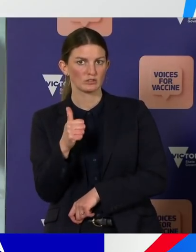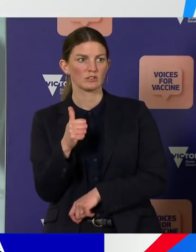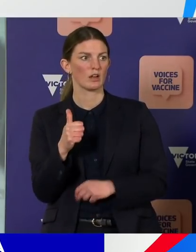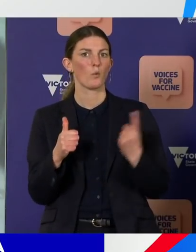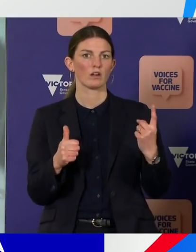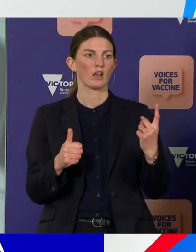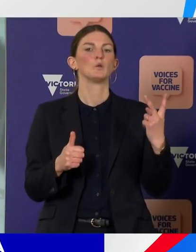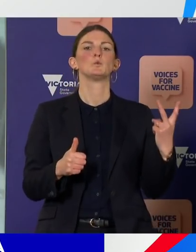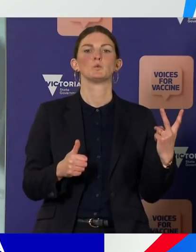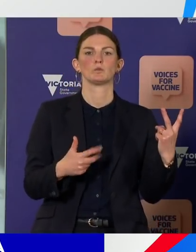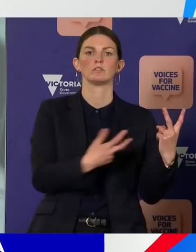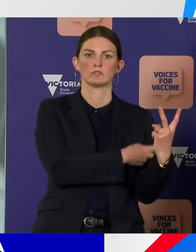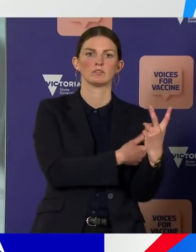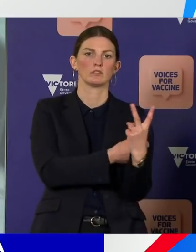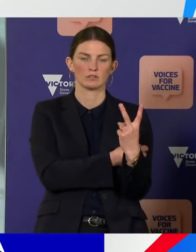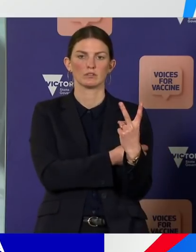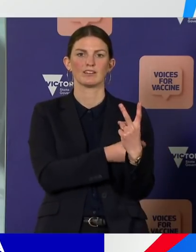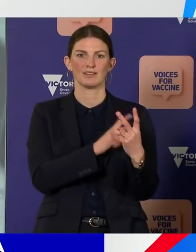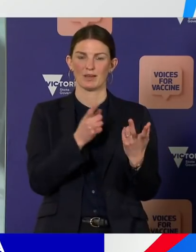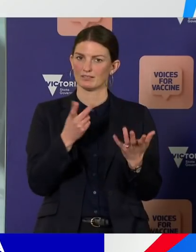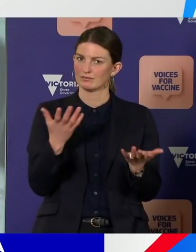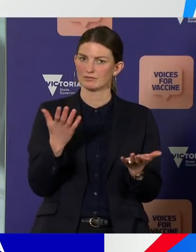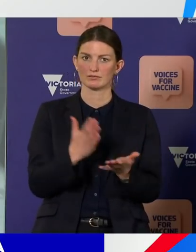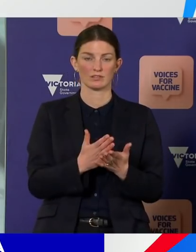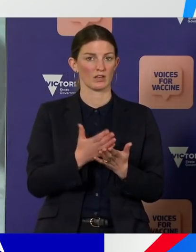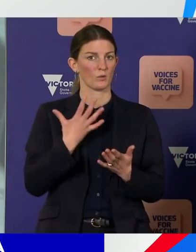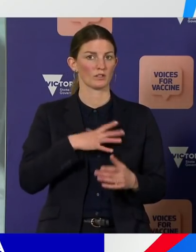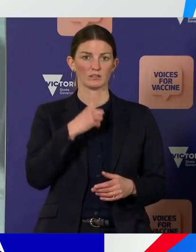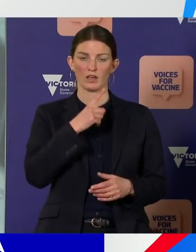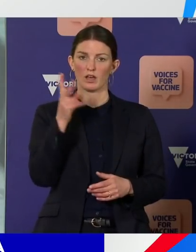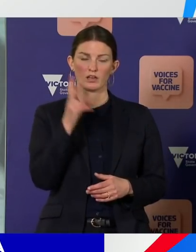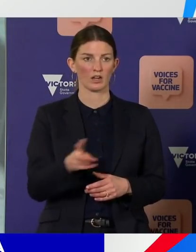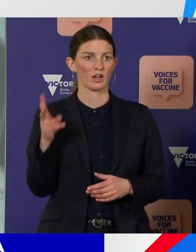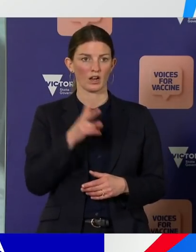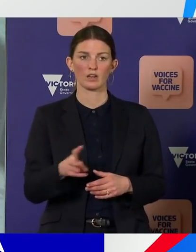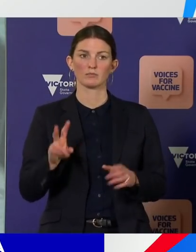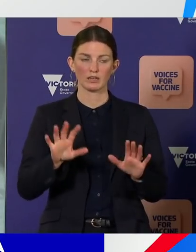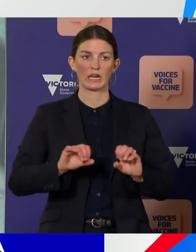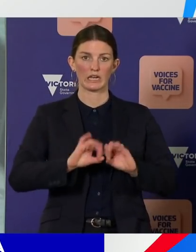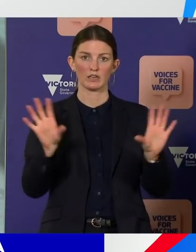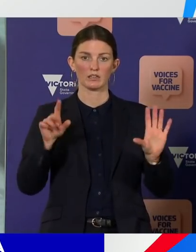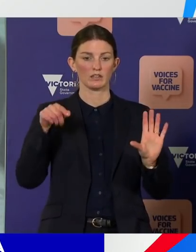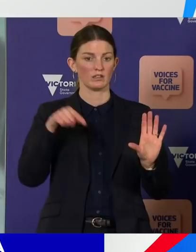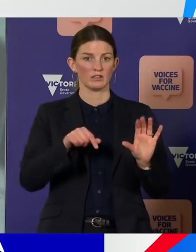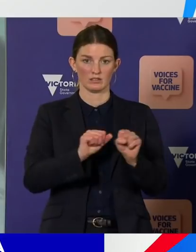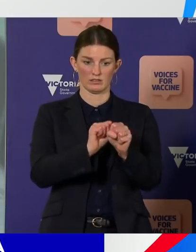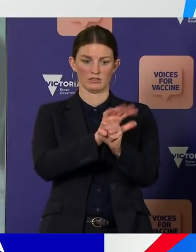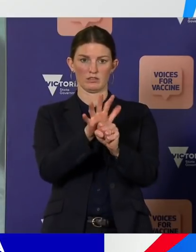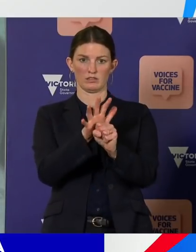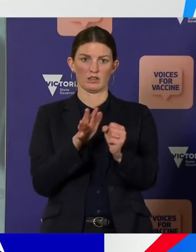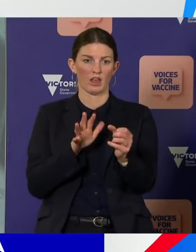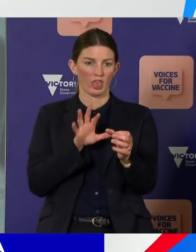as simple terms as we possibly can. This current outbreak is targeting the unvaccinated